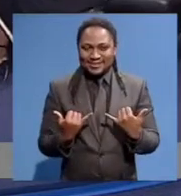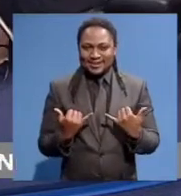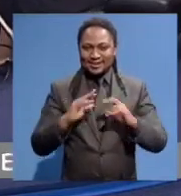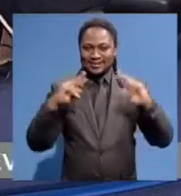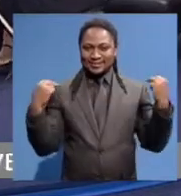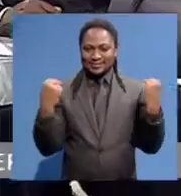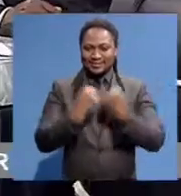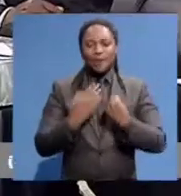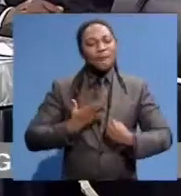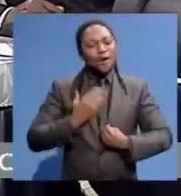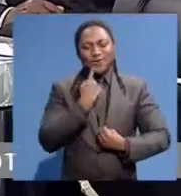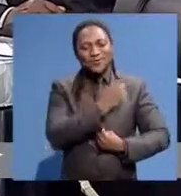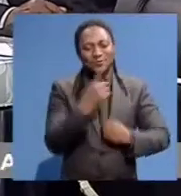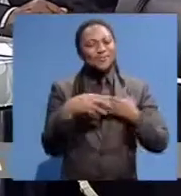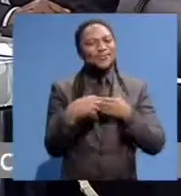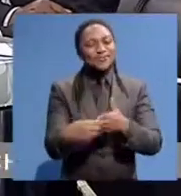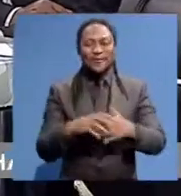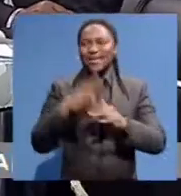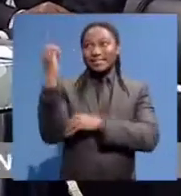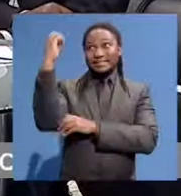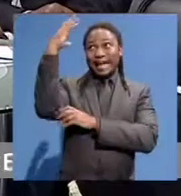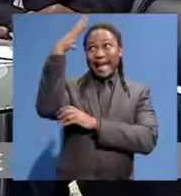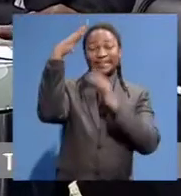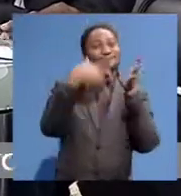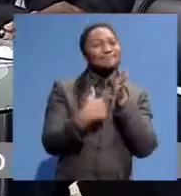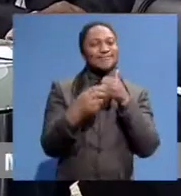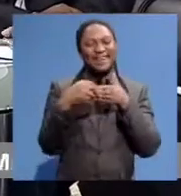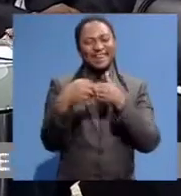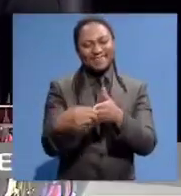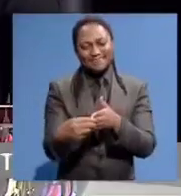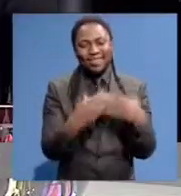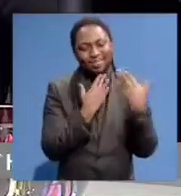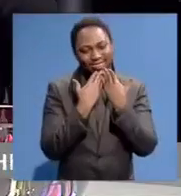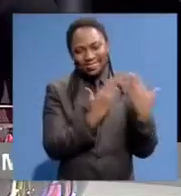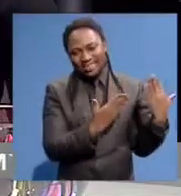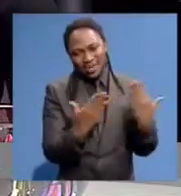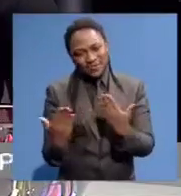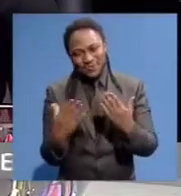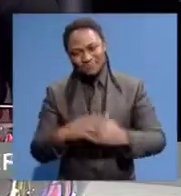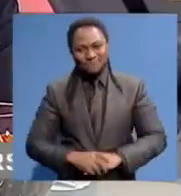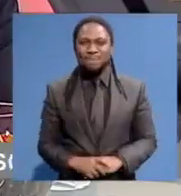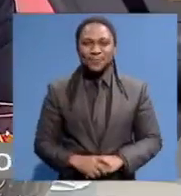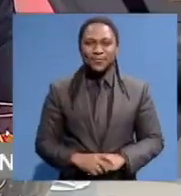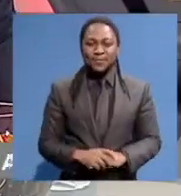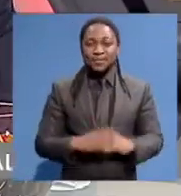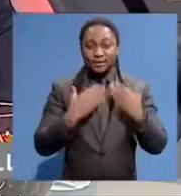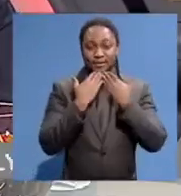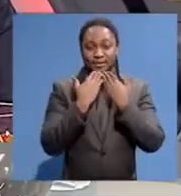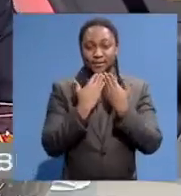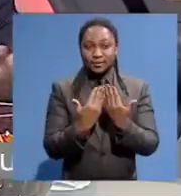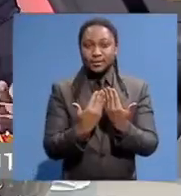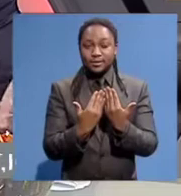you very, very much indeed. And thanks as well,